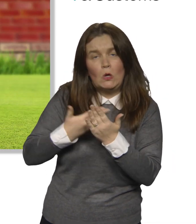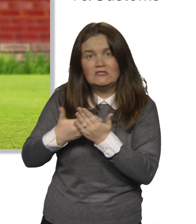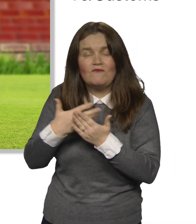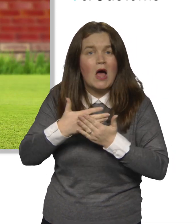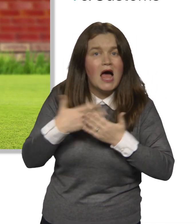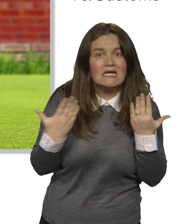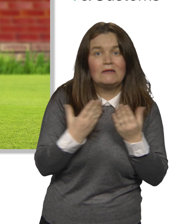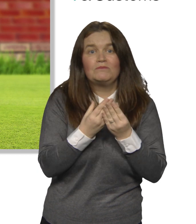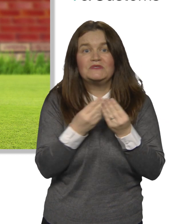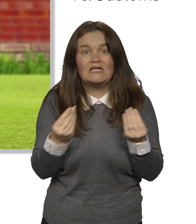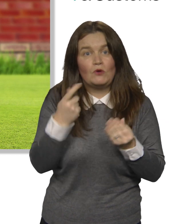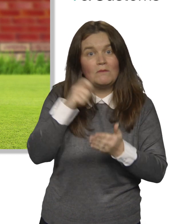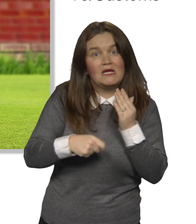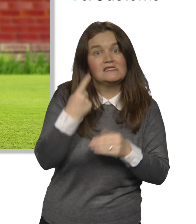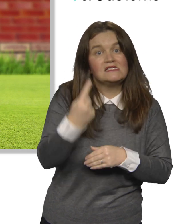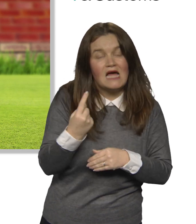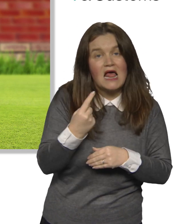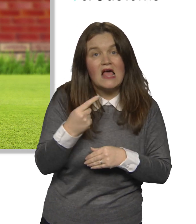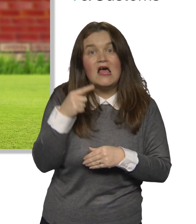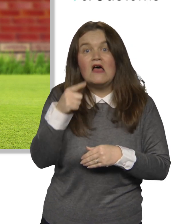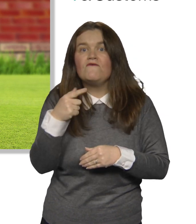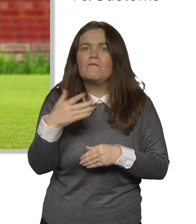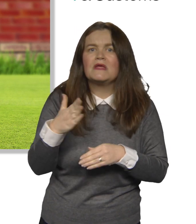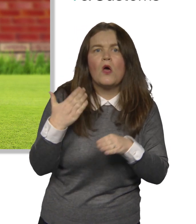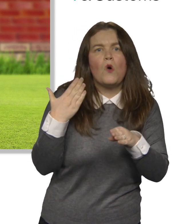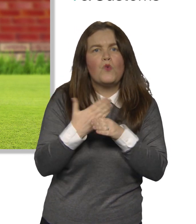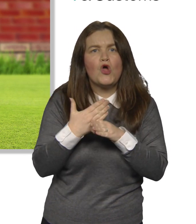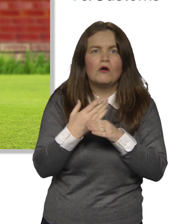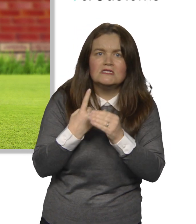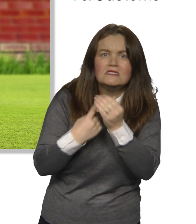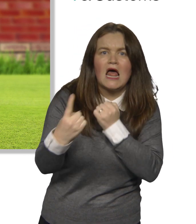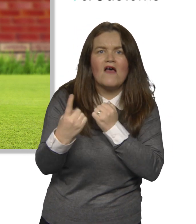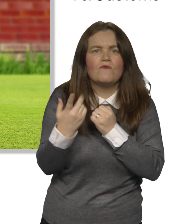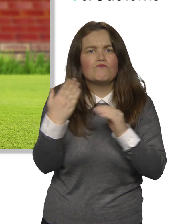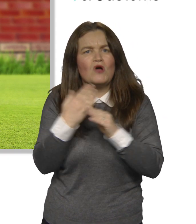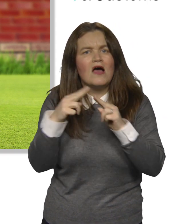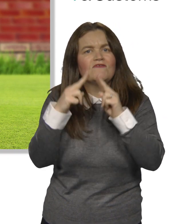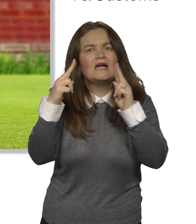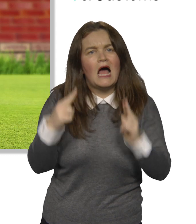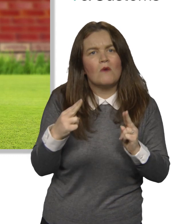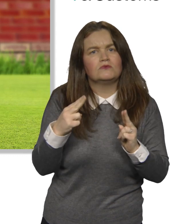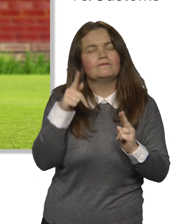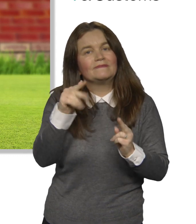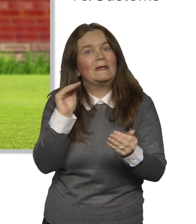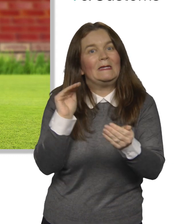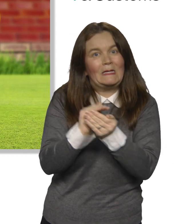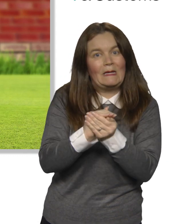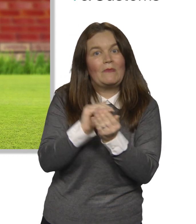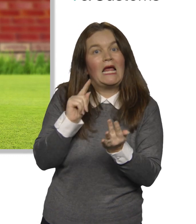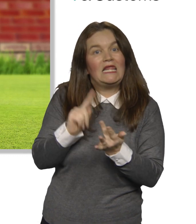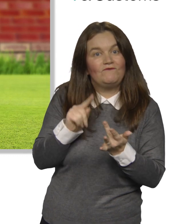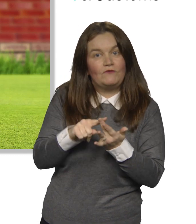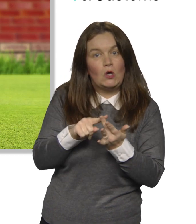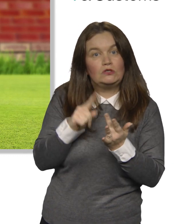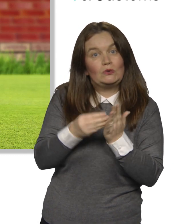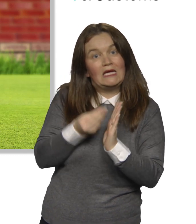You should also keep the invoices for any materials you pay for yourself. And if you do some work on your own for a private household, you must keep